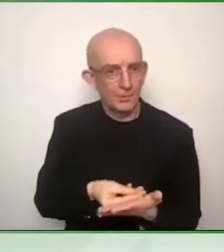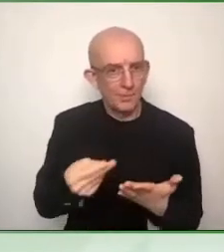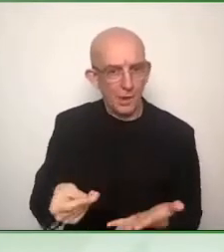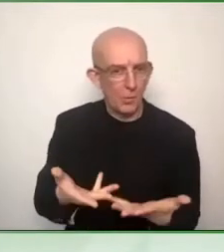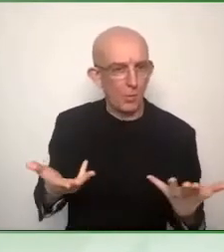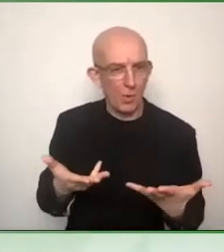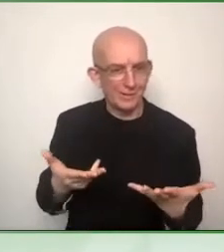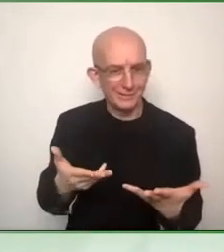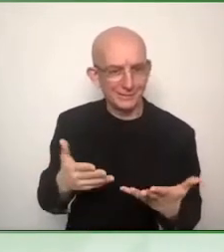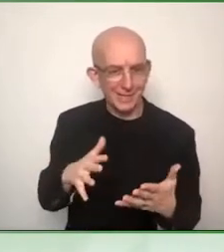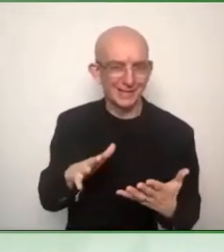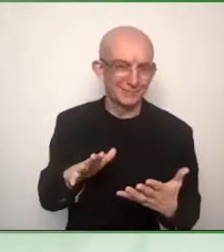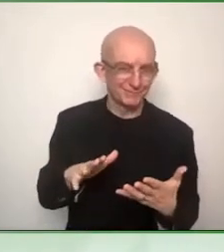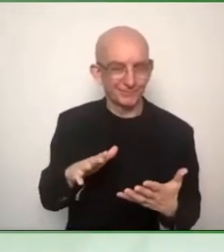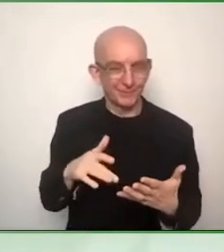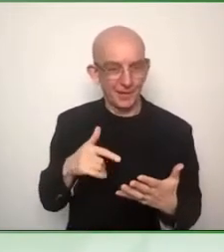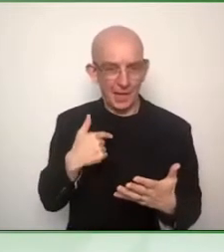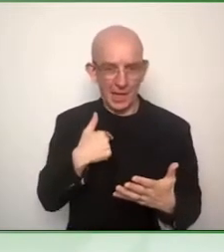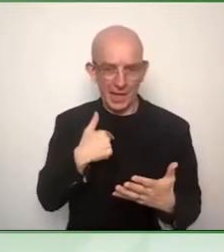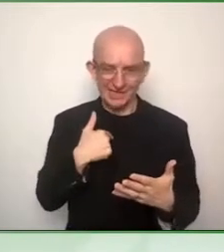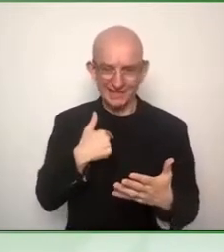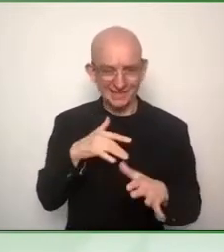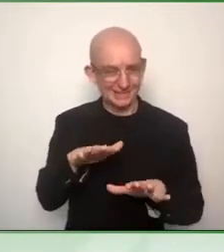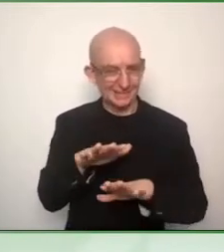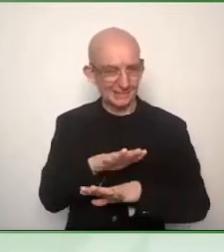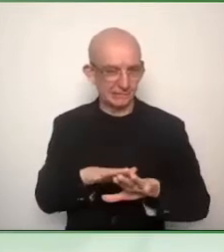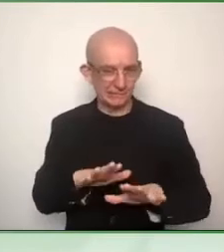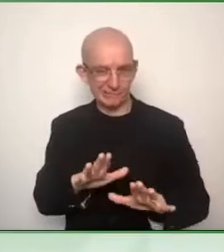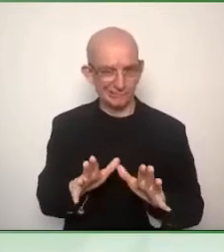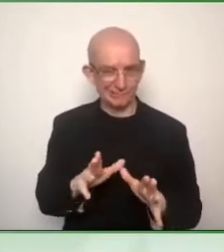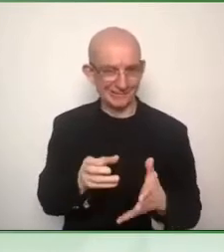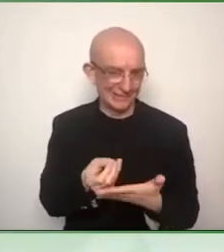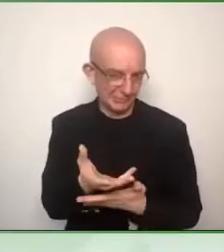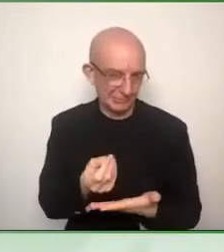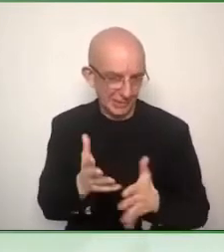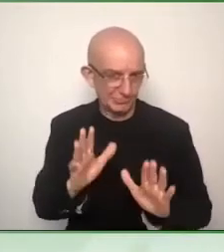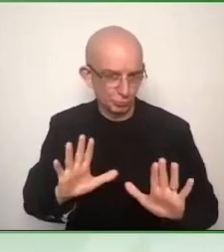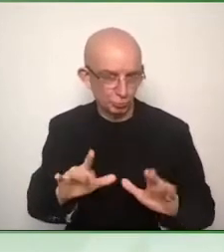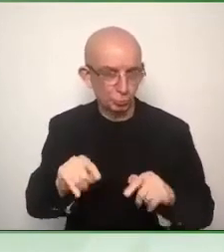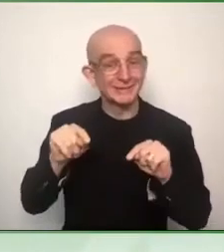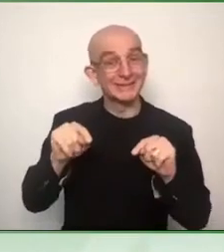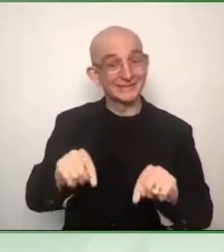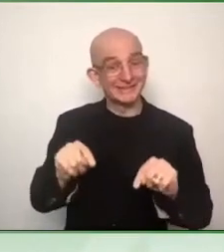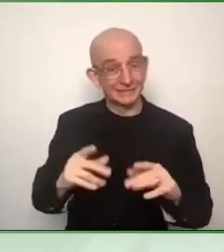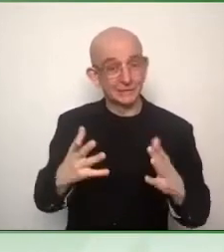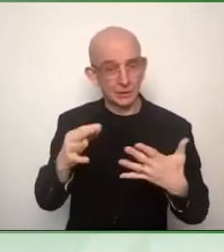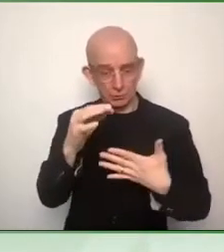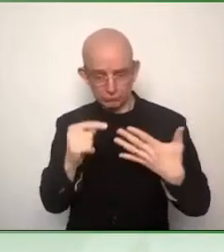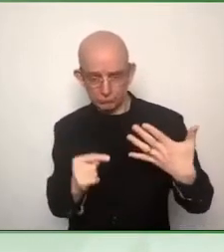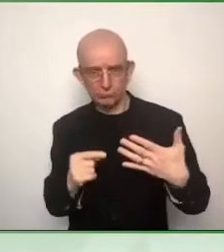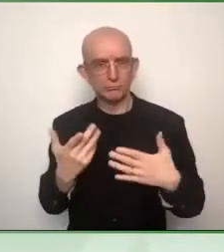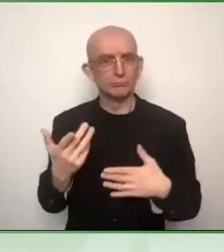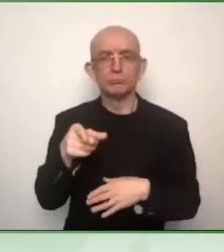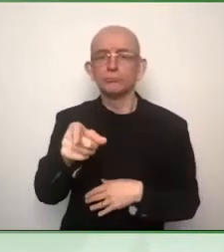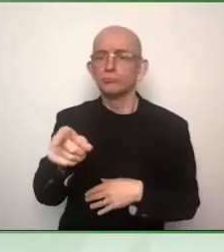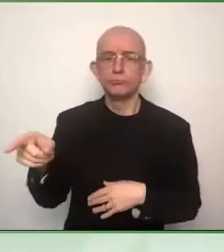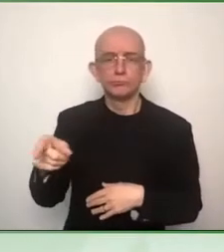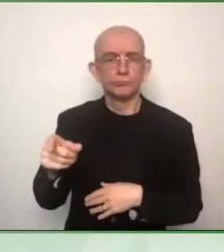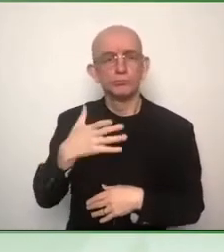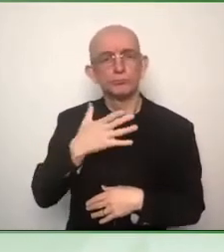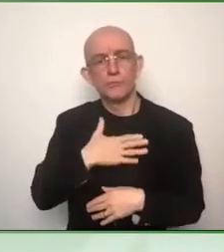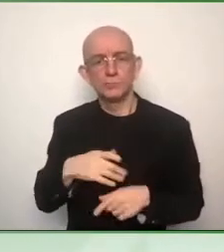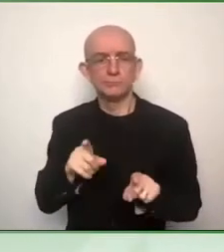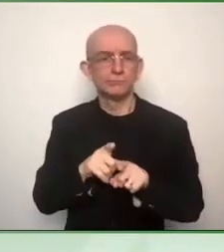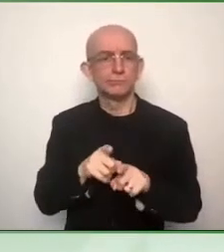characteristics of what you want to buy is accessibility. Then among those bids that fulfill